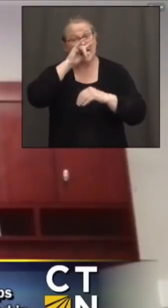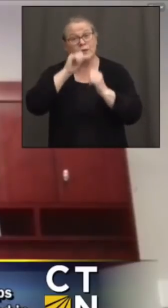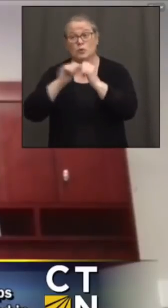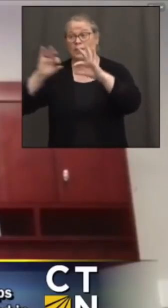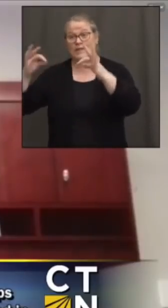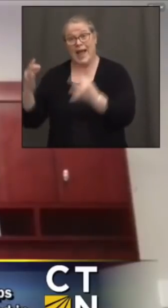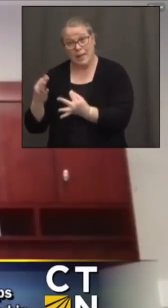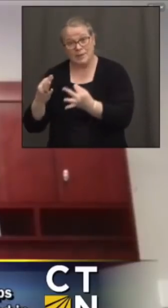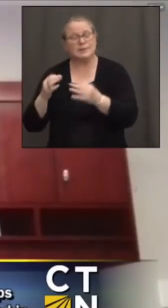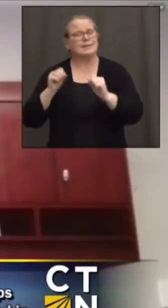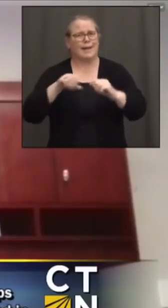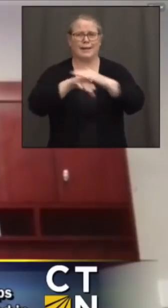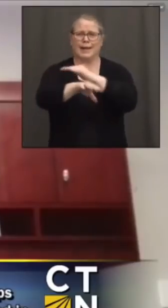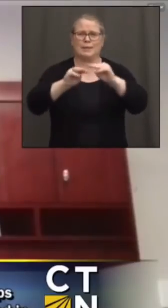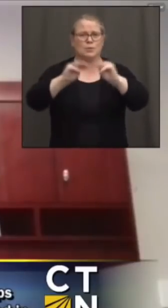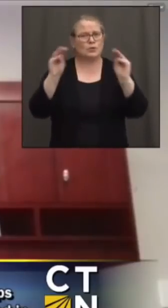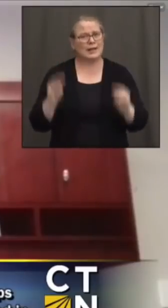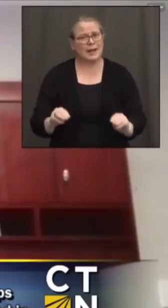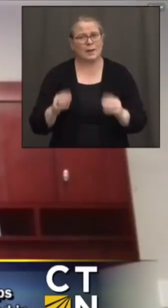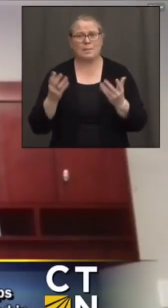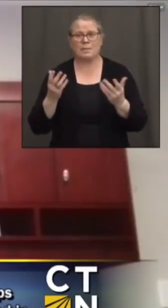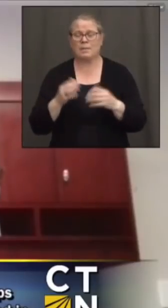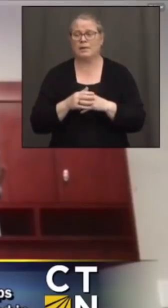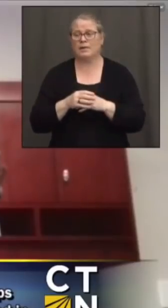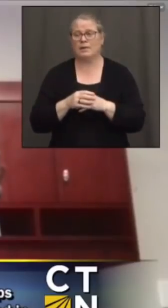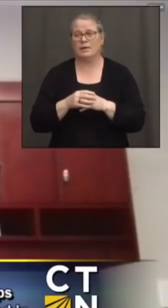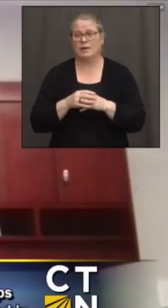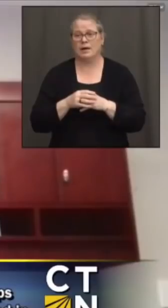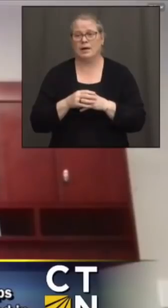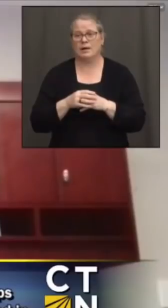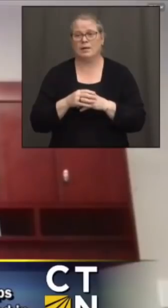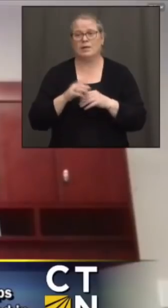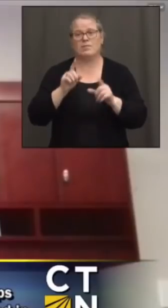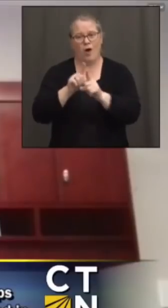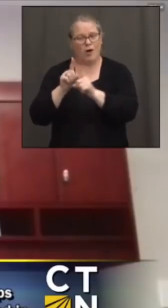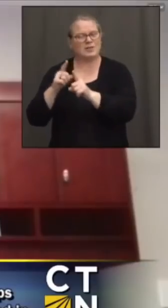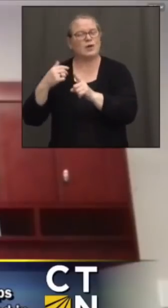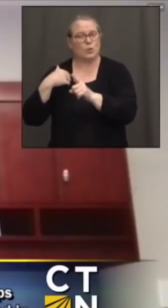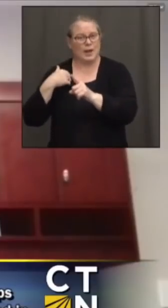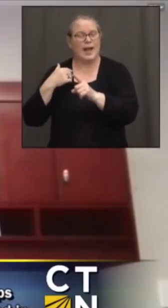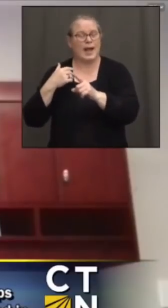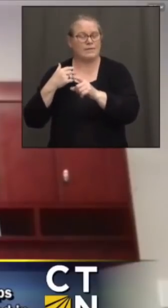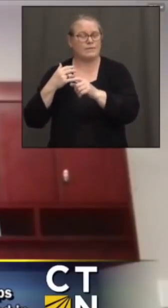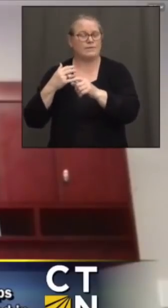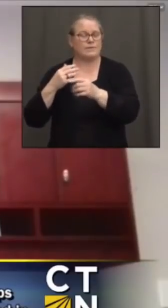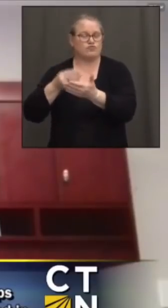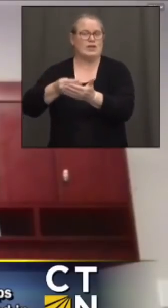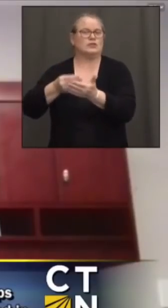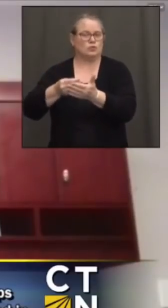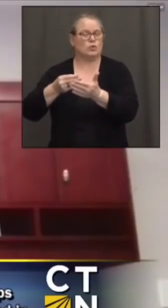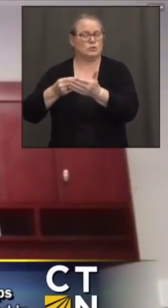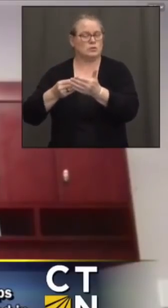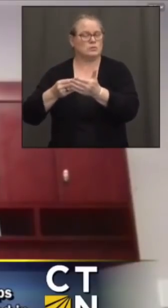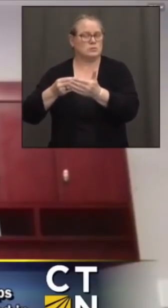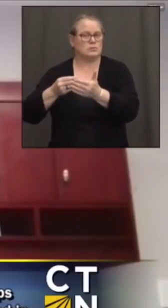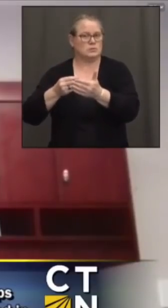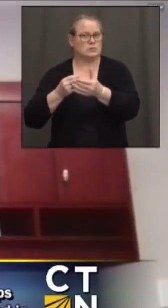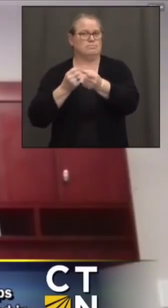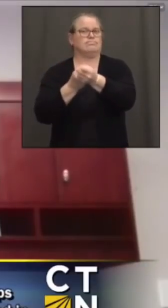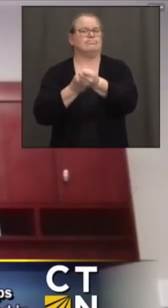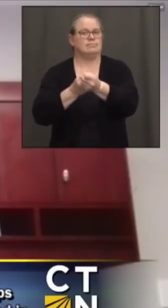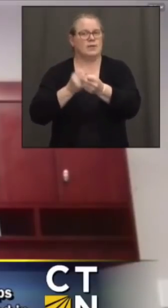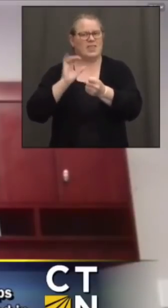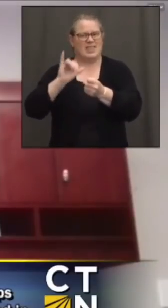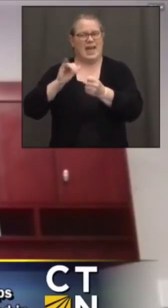families and also paying, you know, having the resources to do is not a barrier. So truly that's success. Every child that